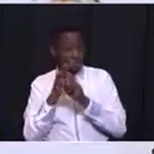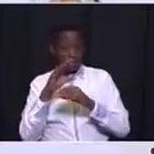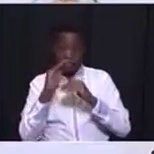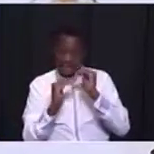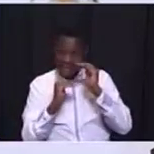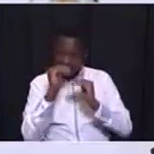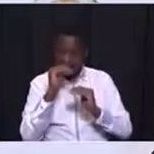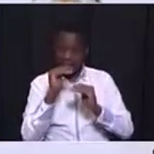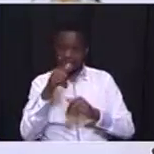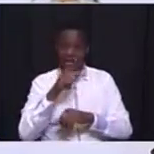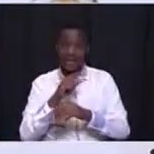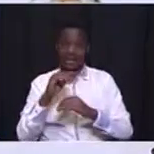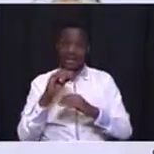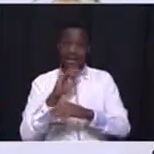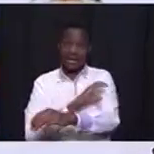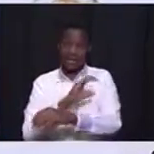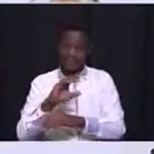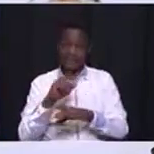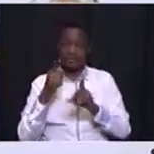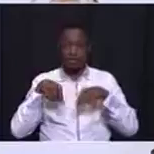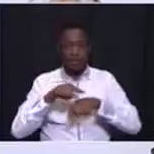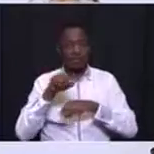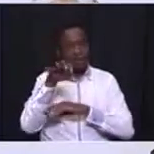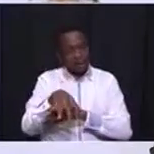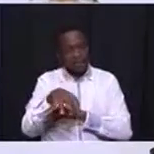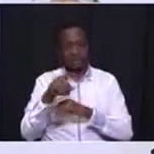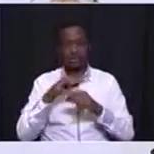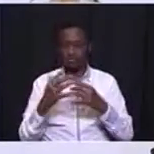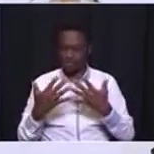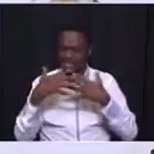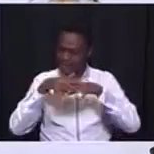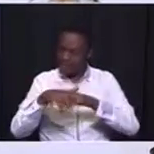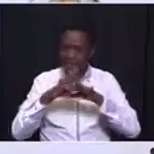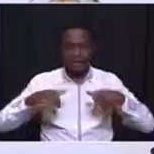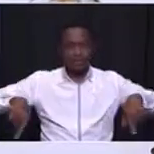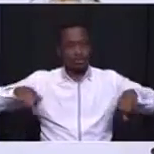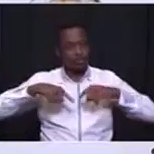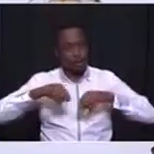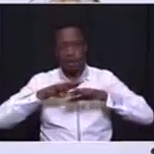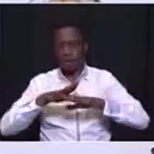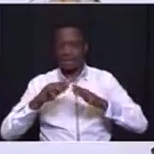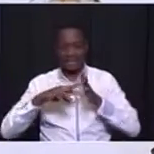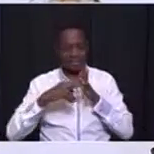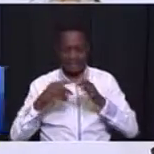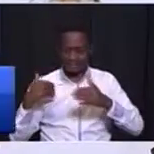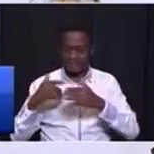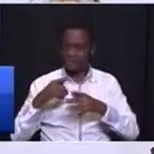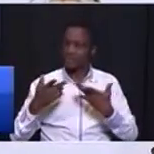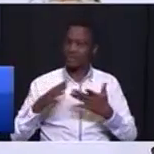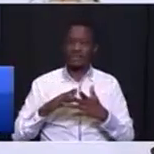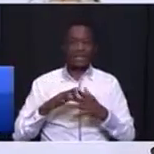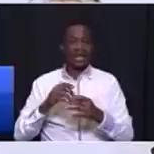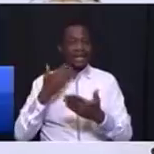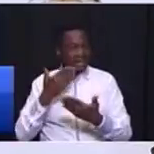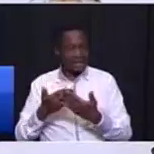building the capacity of our state to implement all these plans. That is to build a capable and ethical